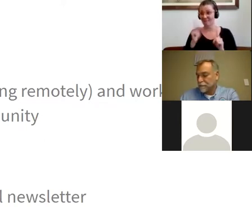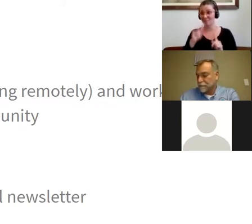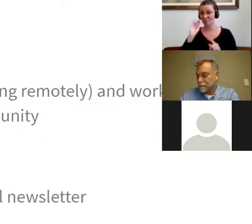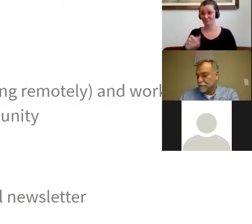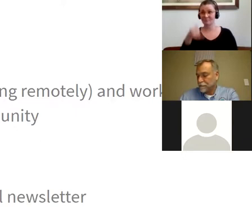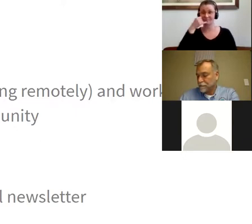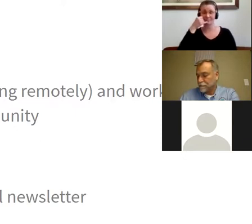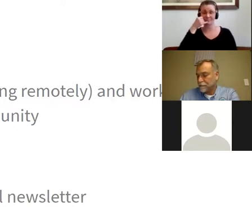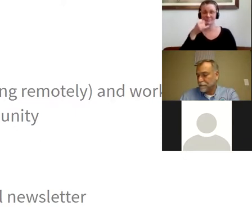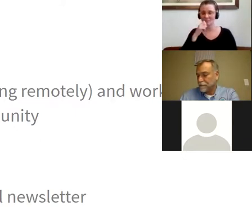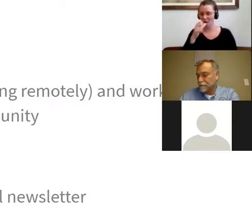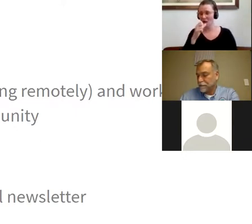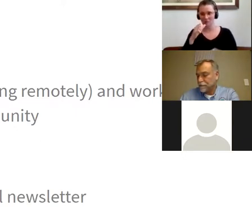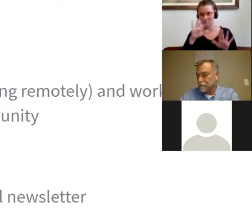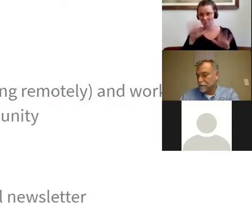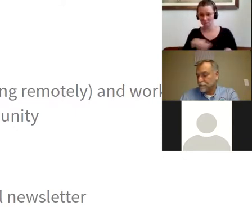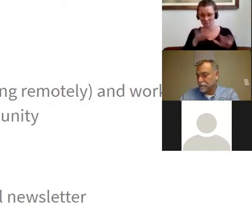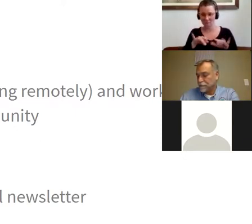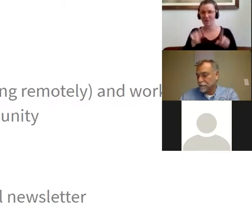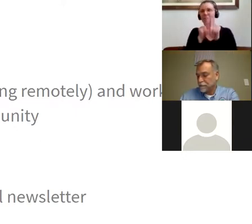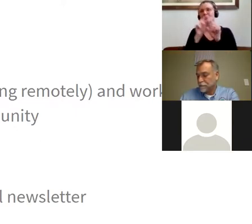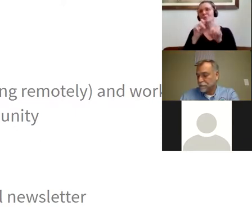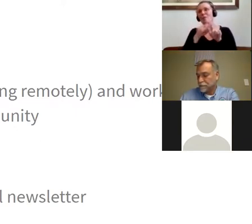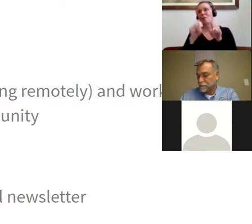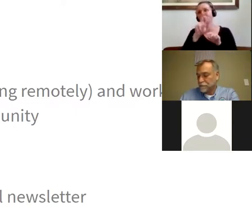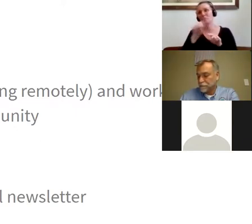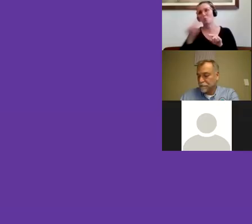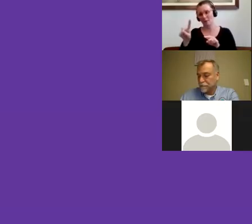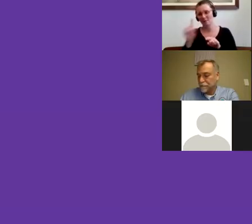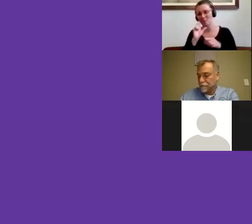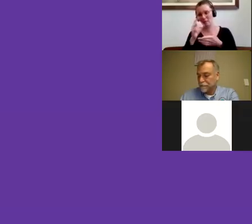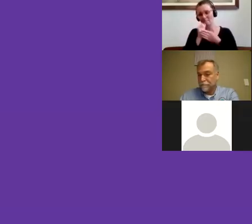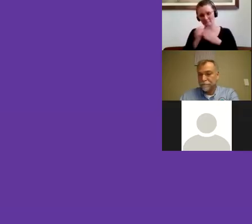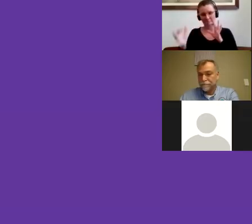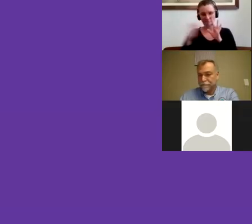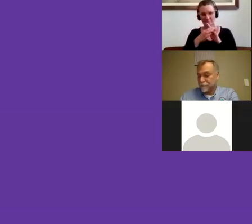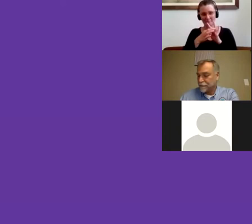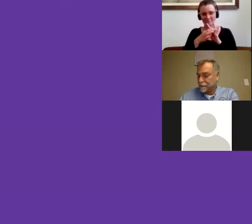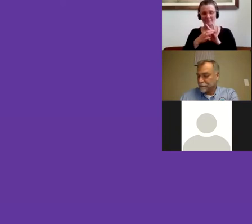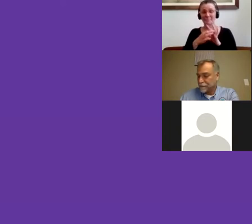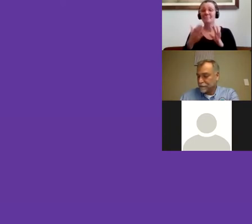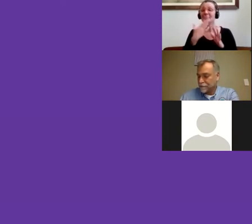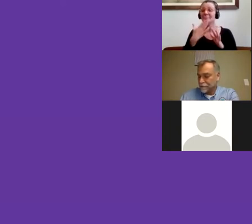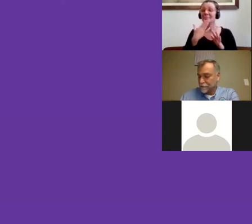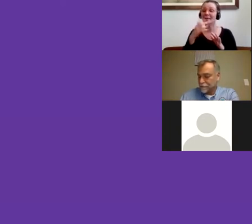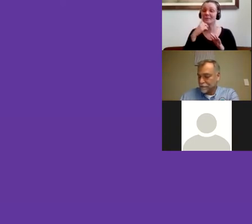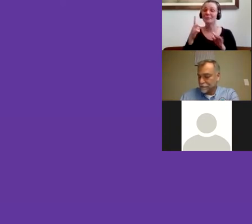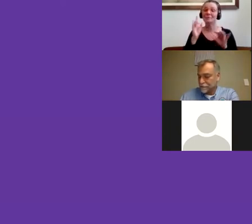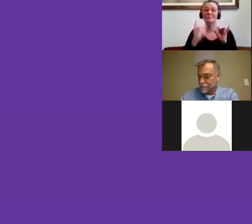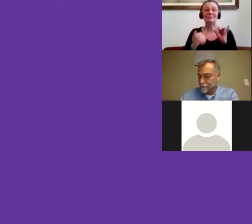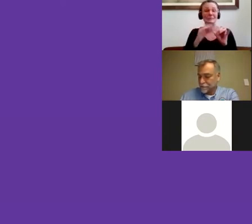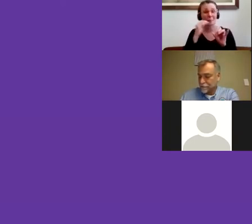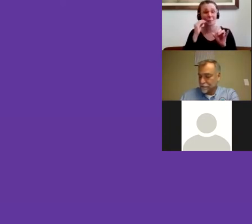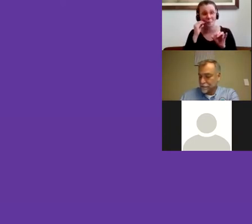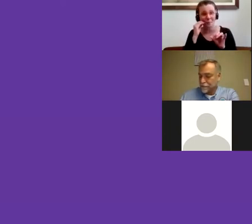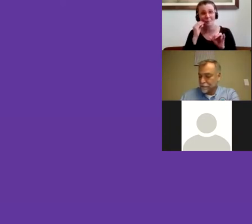also, you can call 311 and they'll connect you to us as well. We want to thank you all for your staying at home. Be safe.